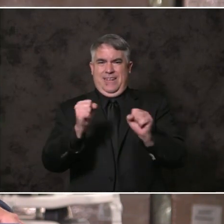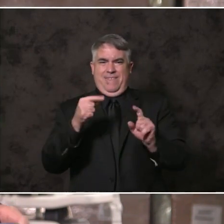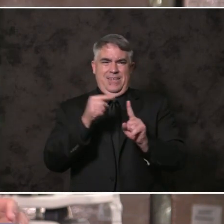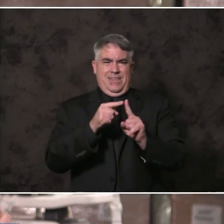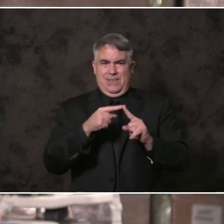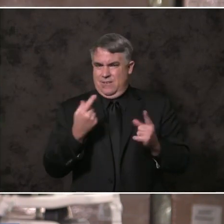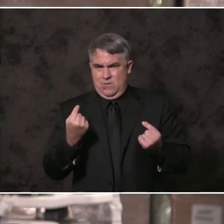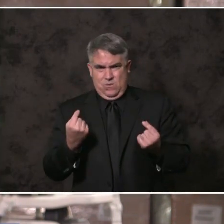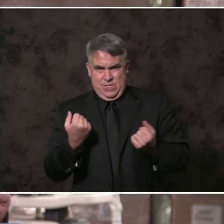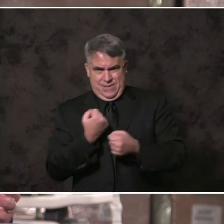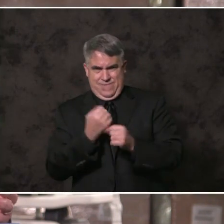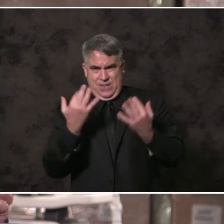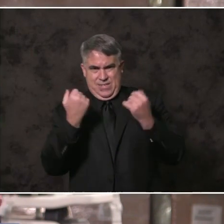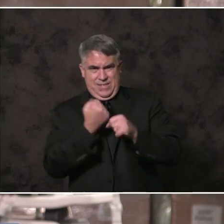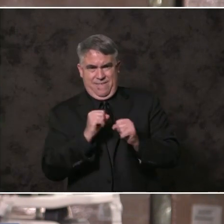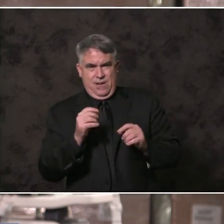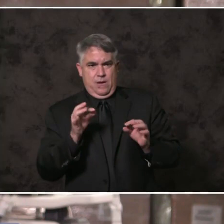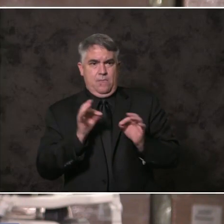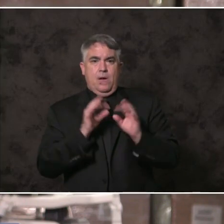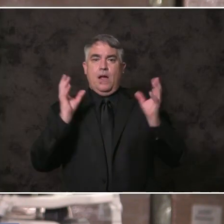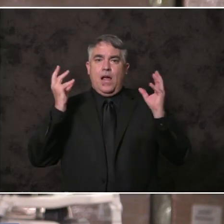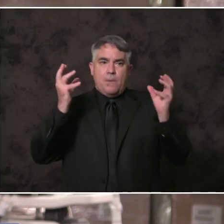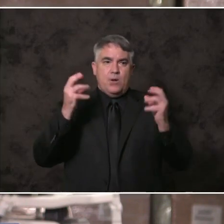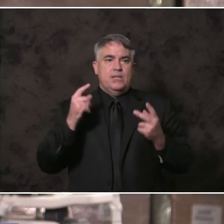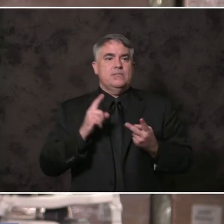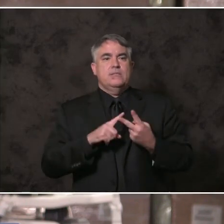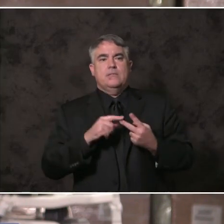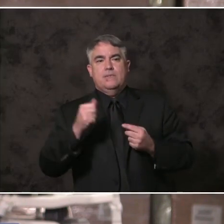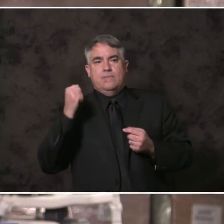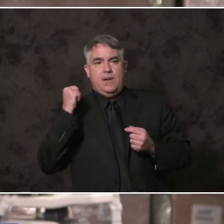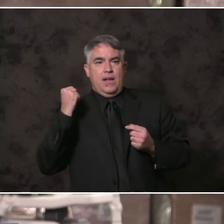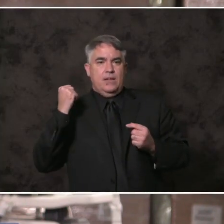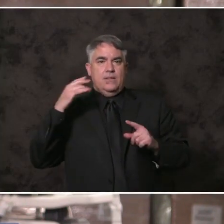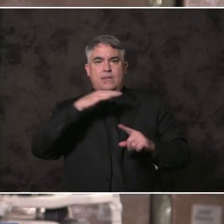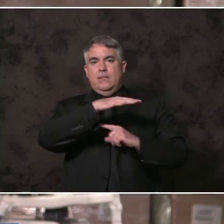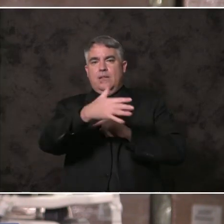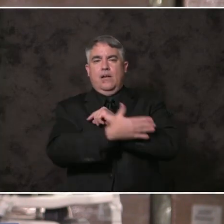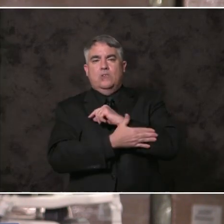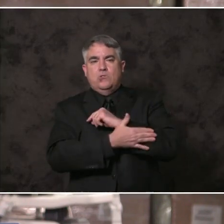utilize our paramedics in the backcountry to provide community health care services.